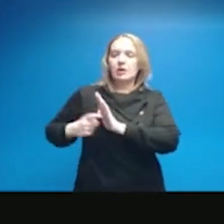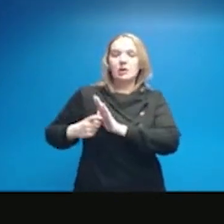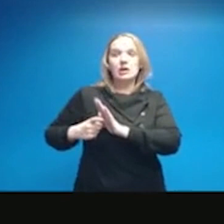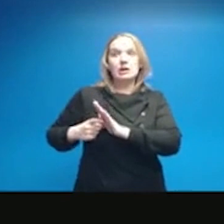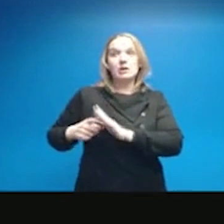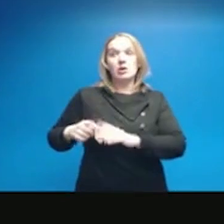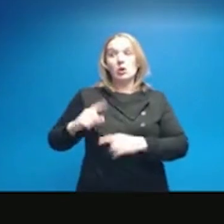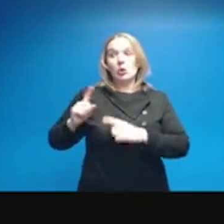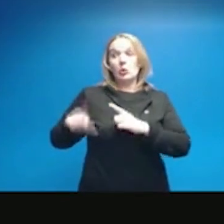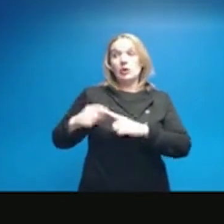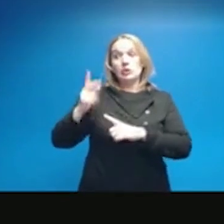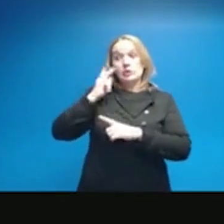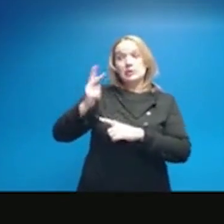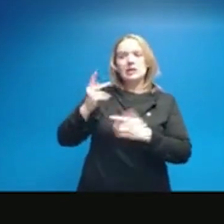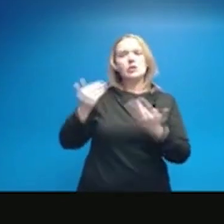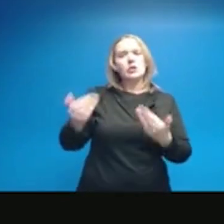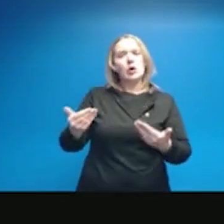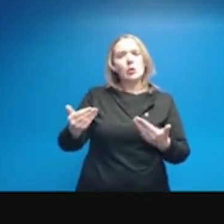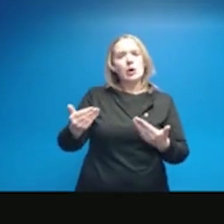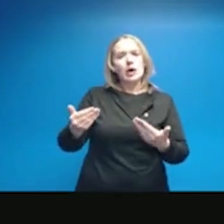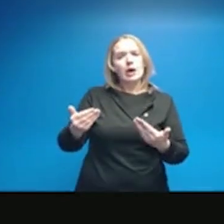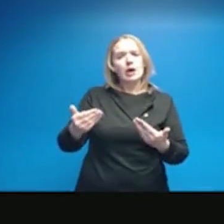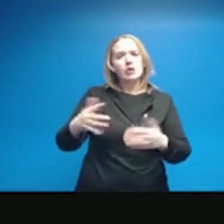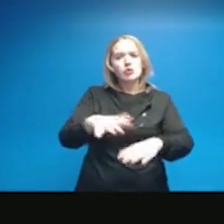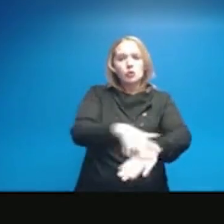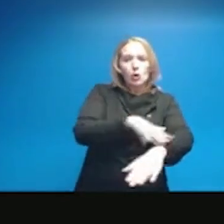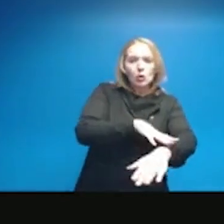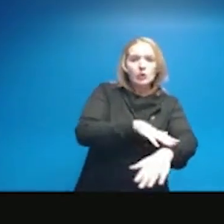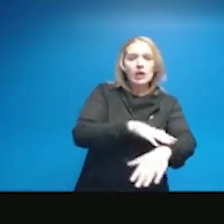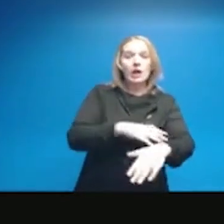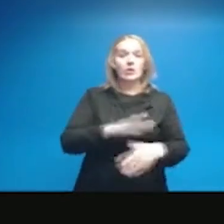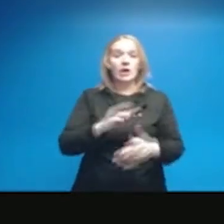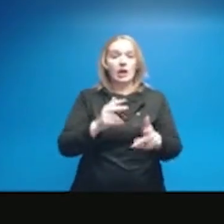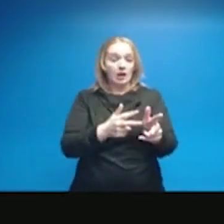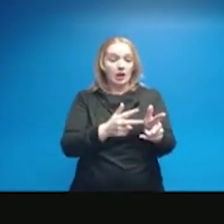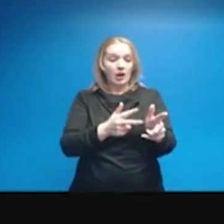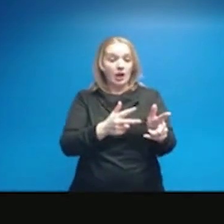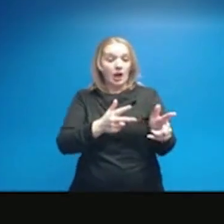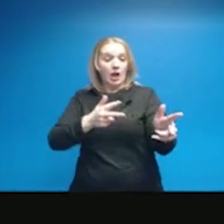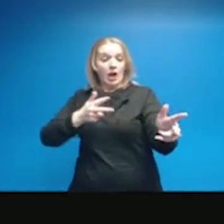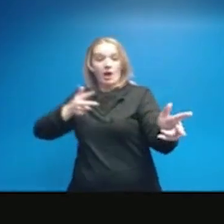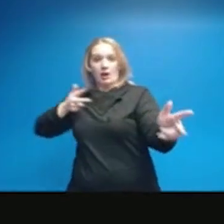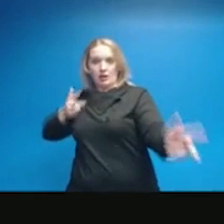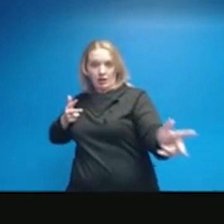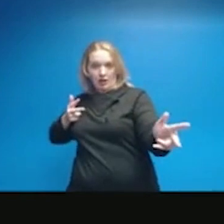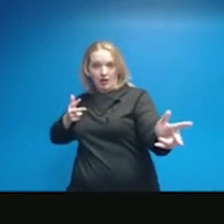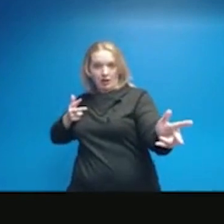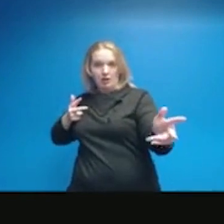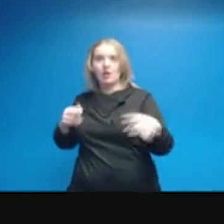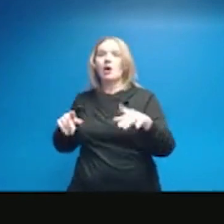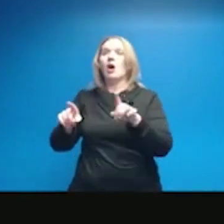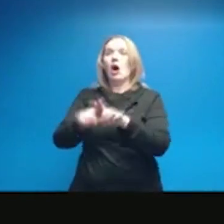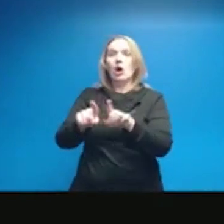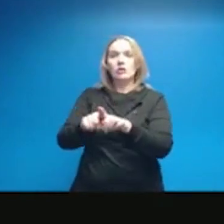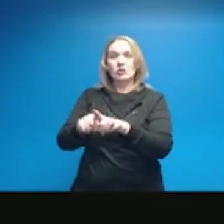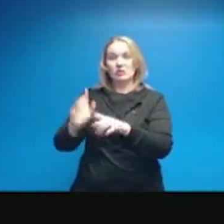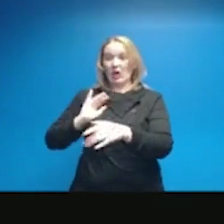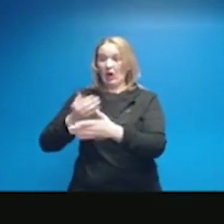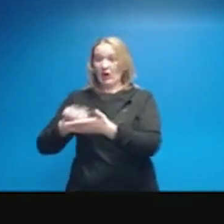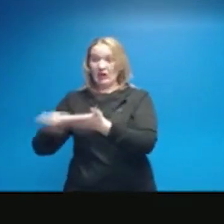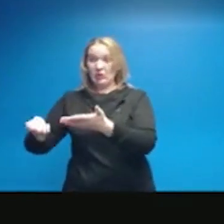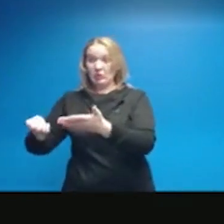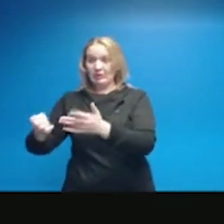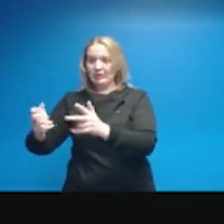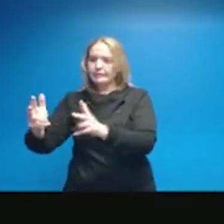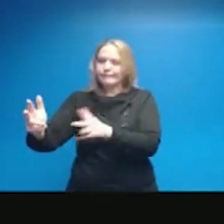Slow down and really just increase your following distance between your vehicles, as well as with our equipment. We do realize that